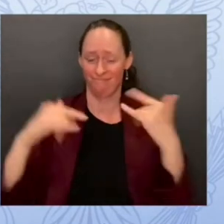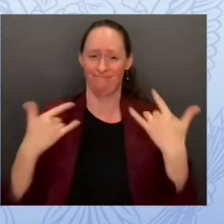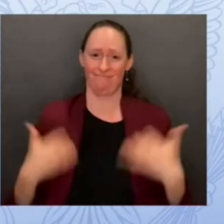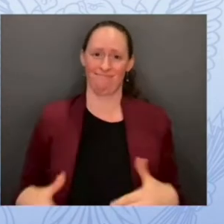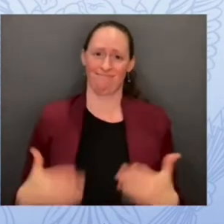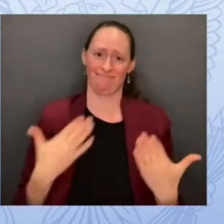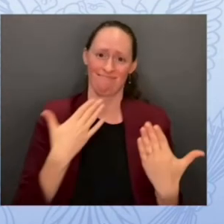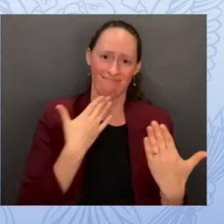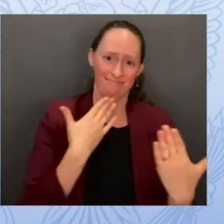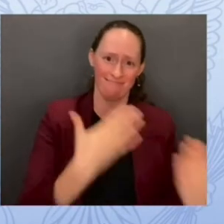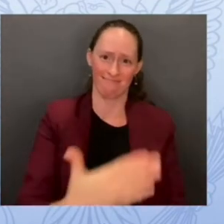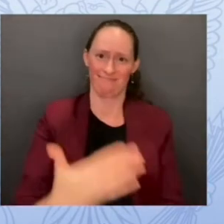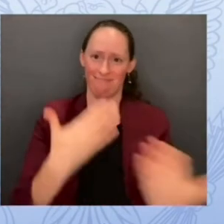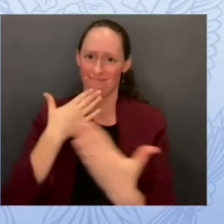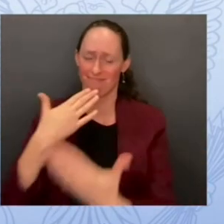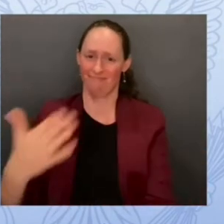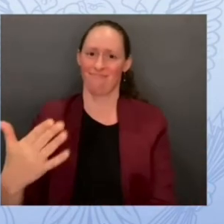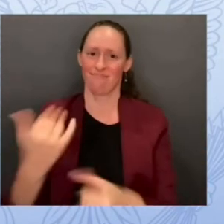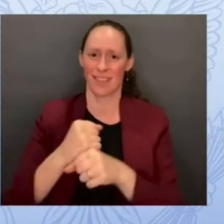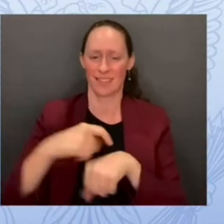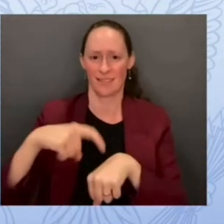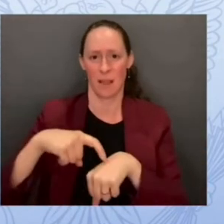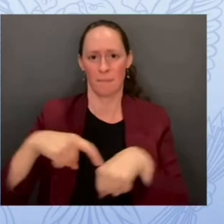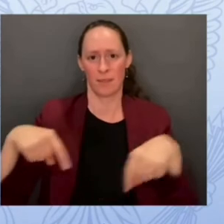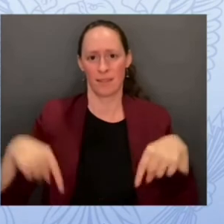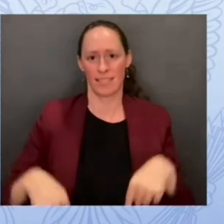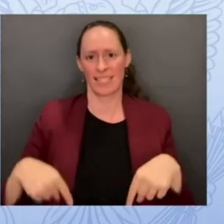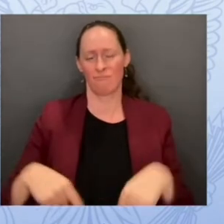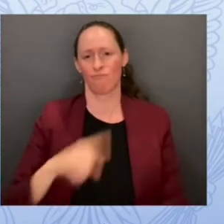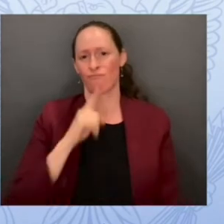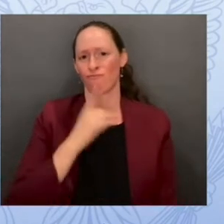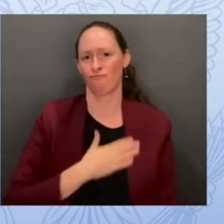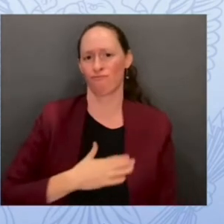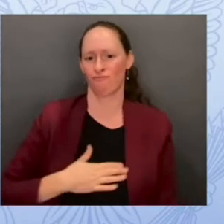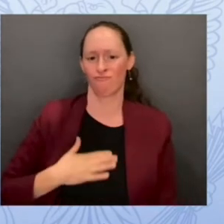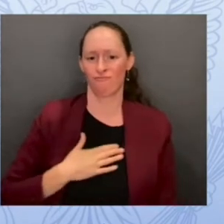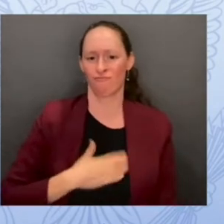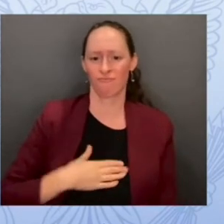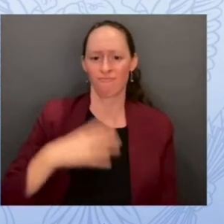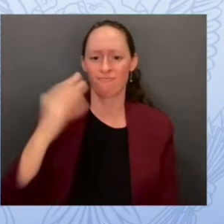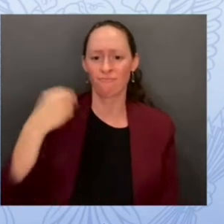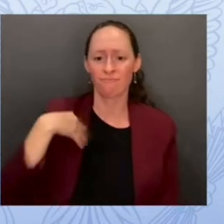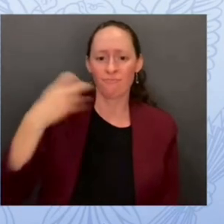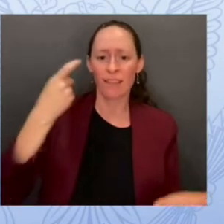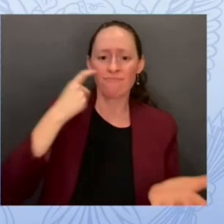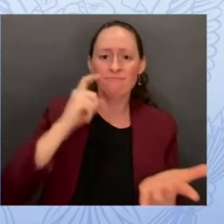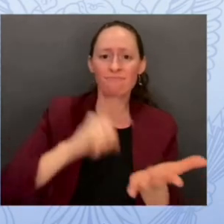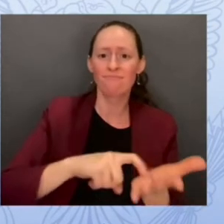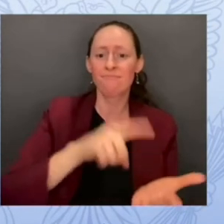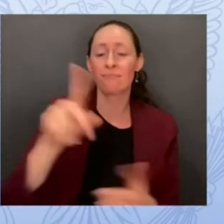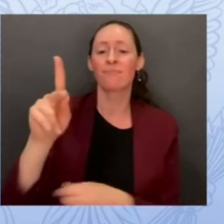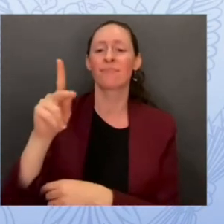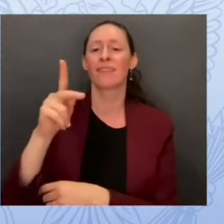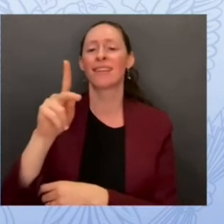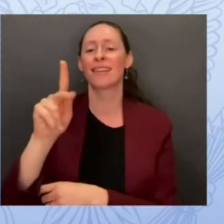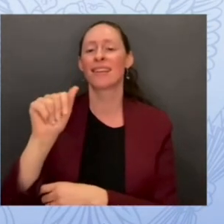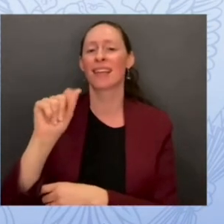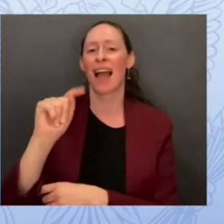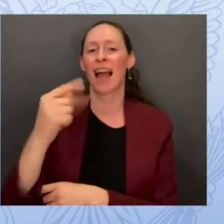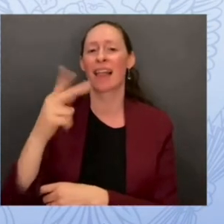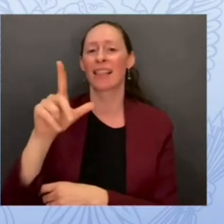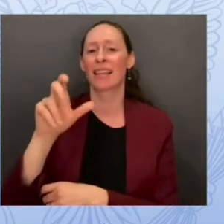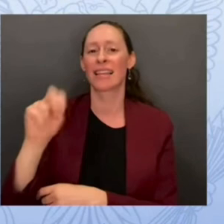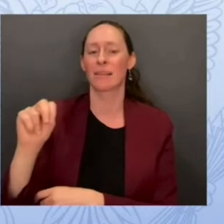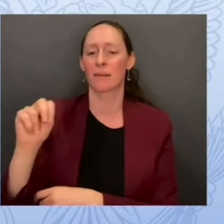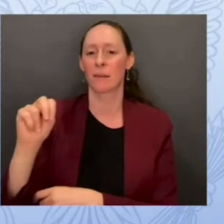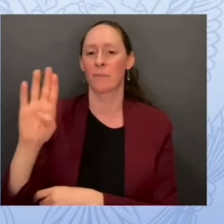here today we have teachers like miss Kathleen Bullock second grade special ed teacher from Brent Elementary School here